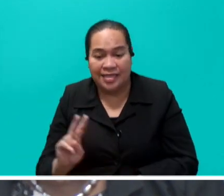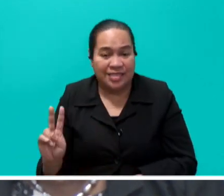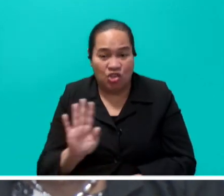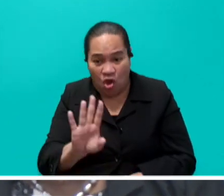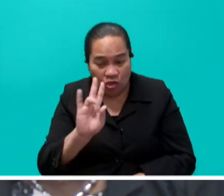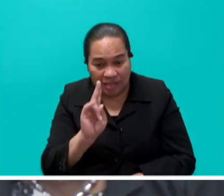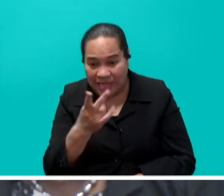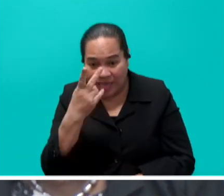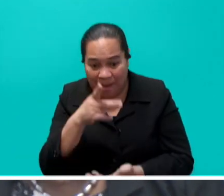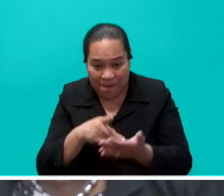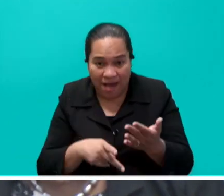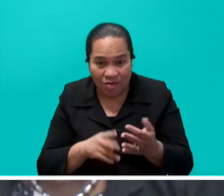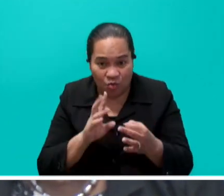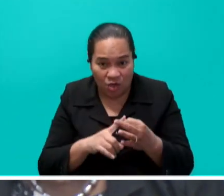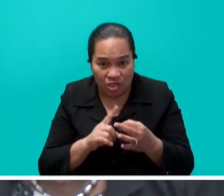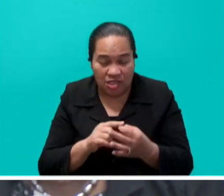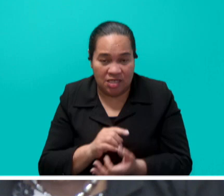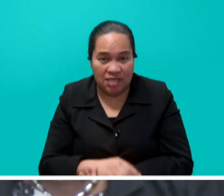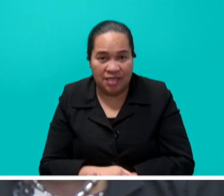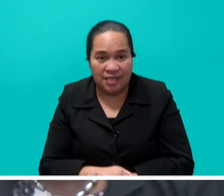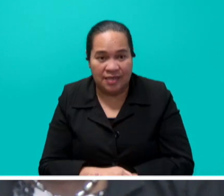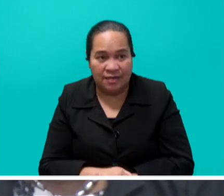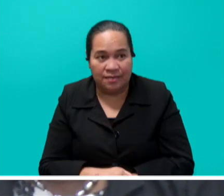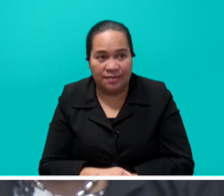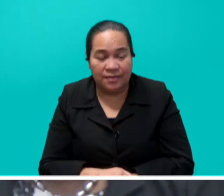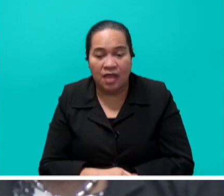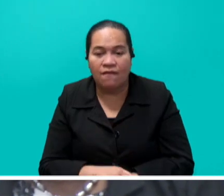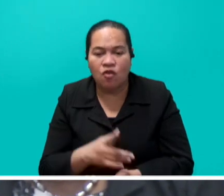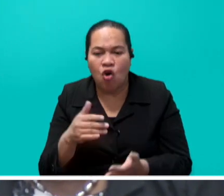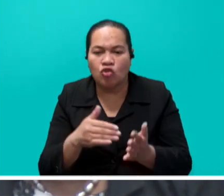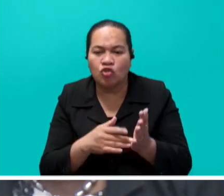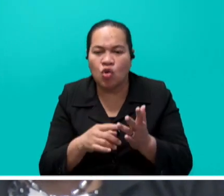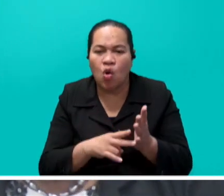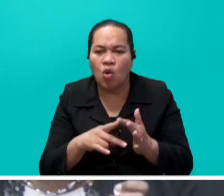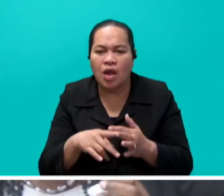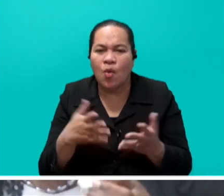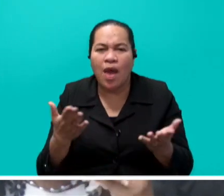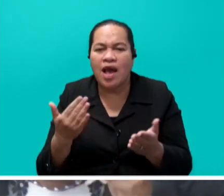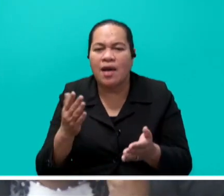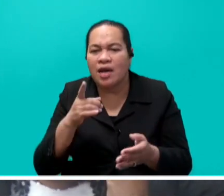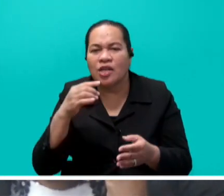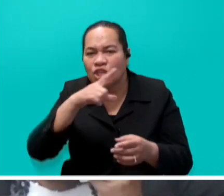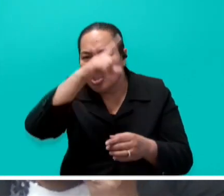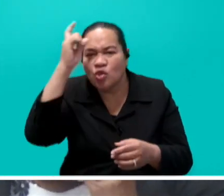question with regards to the zoo nurses and serving in rural communities,